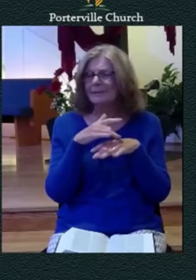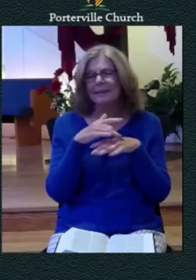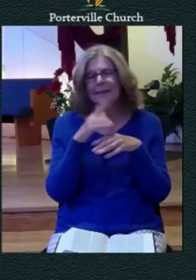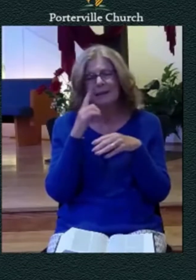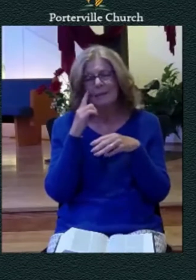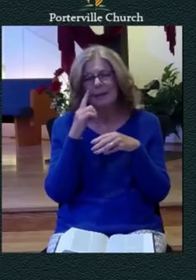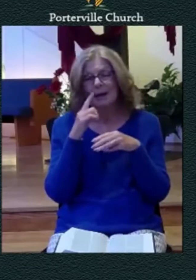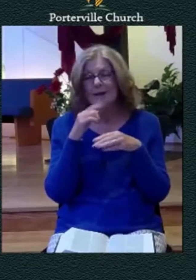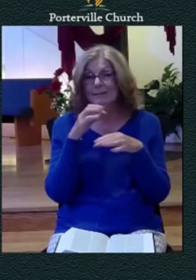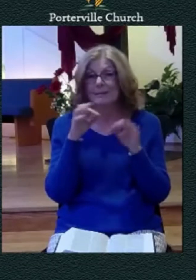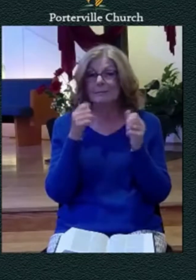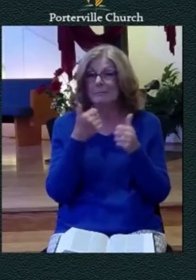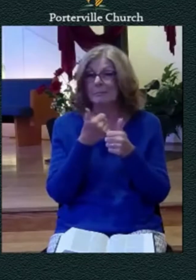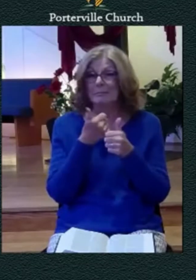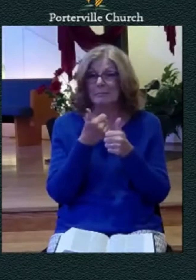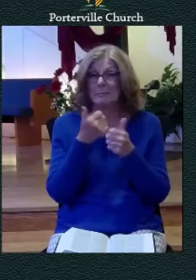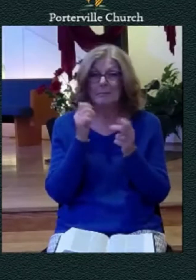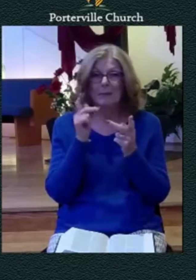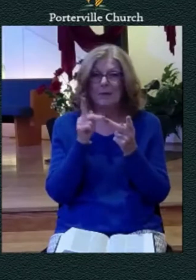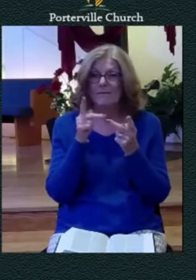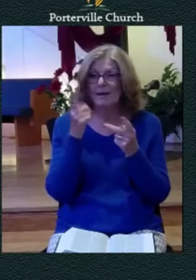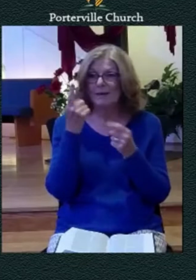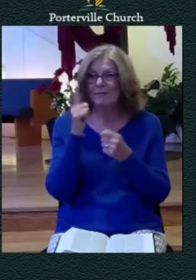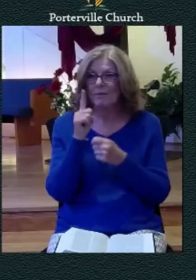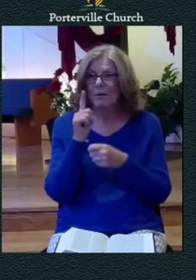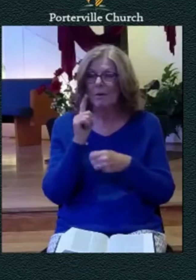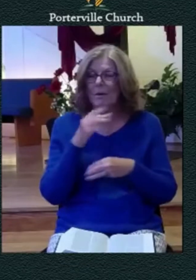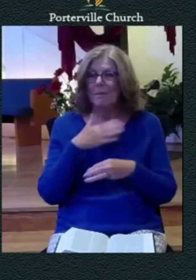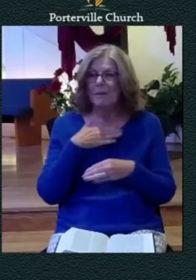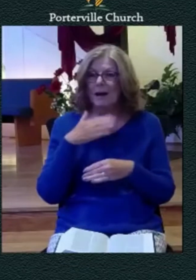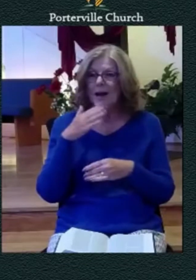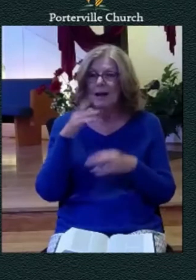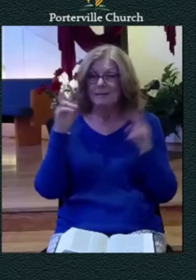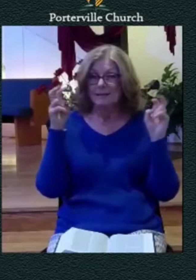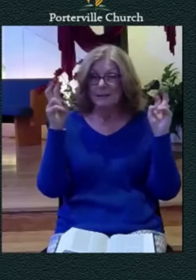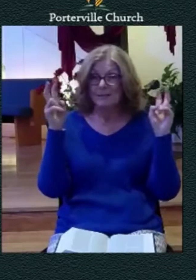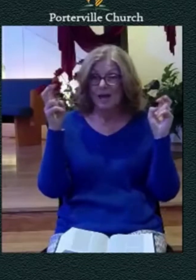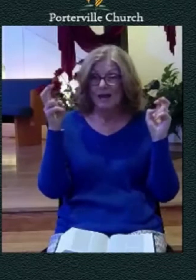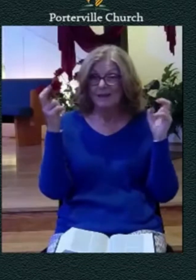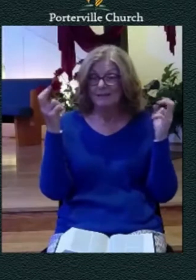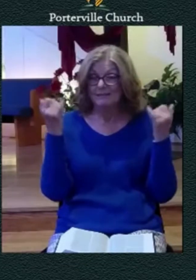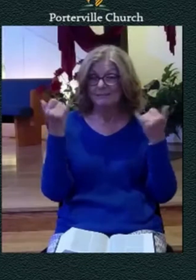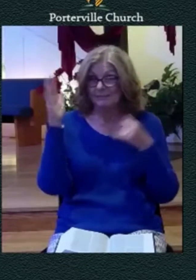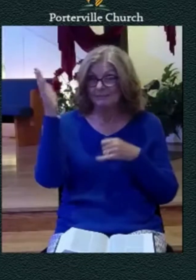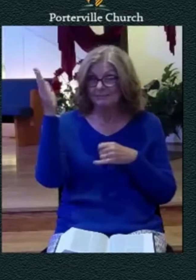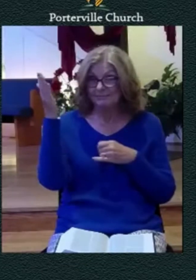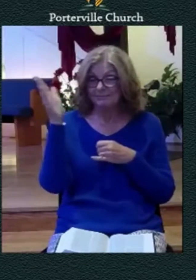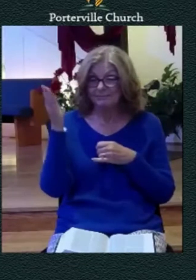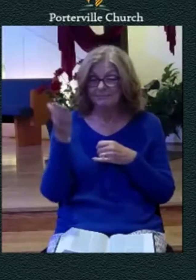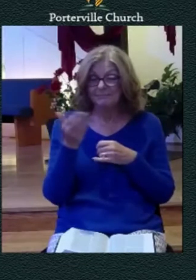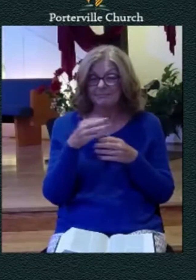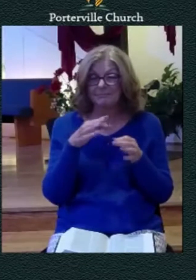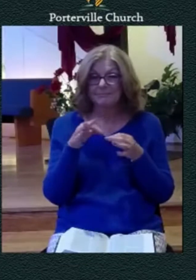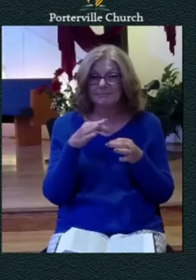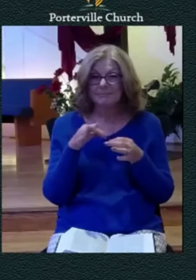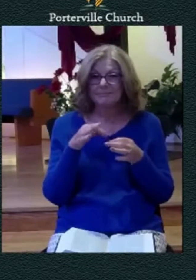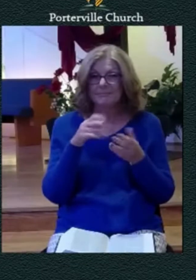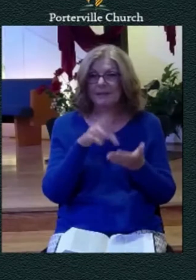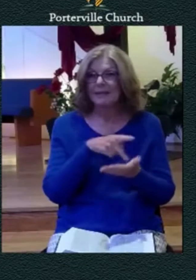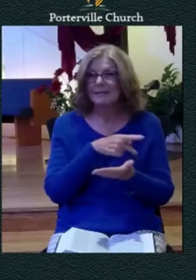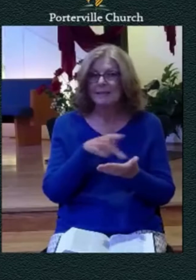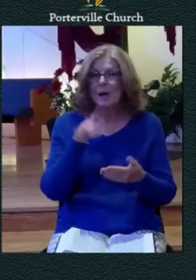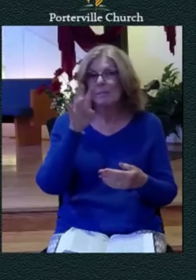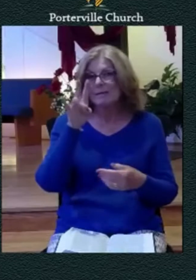for our theme and and the subject we're working on uh right now psalm 77 and